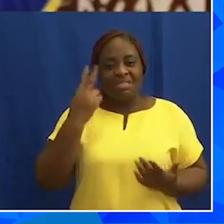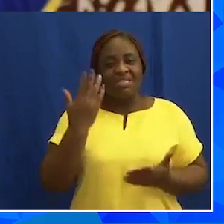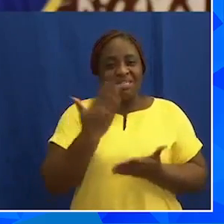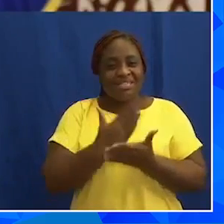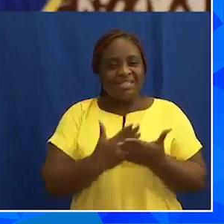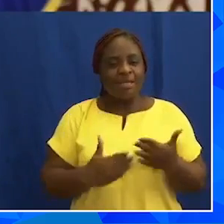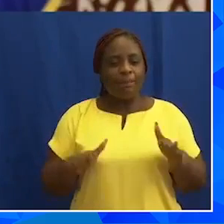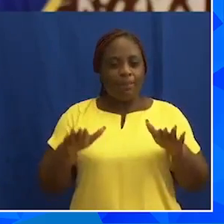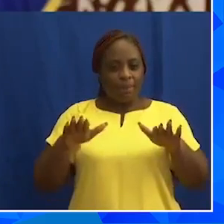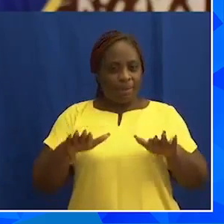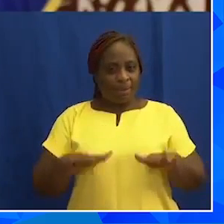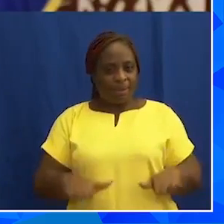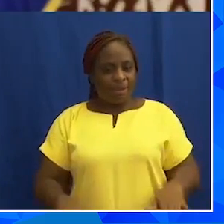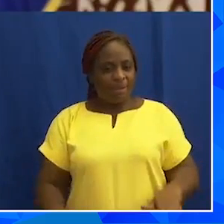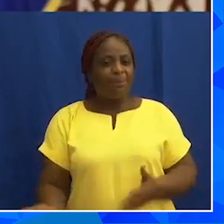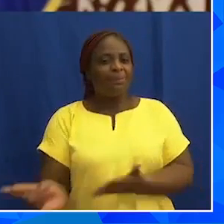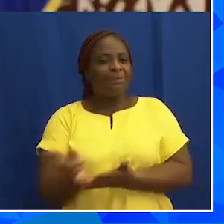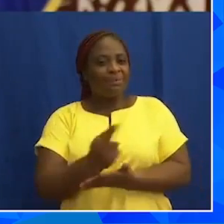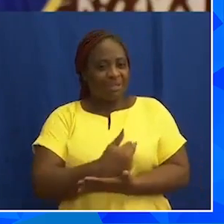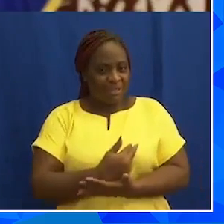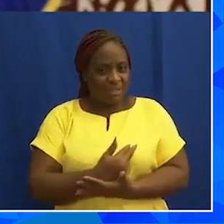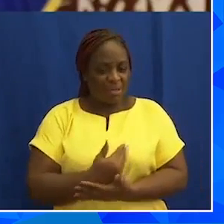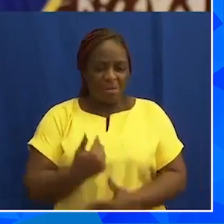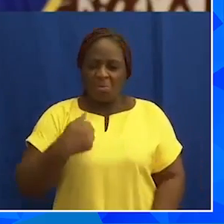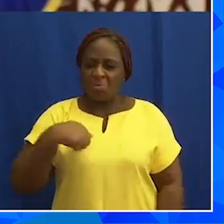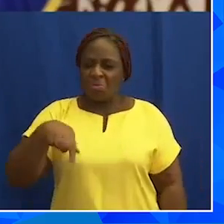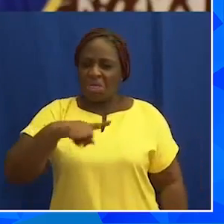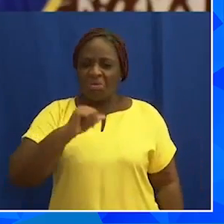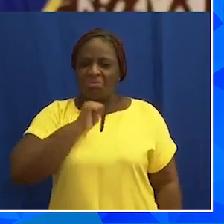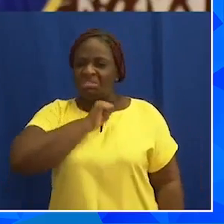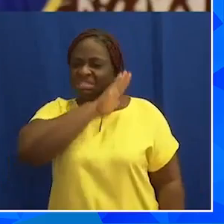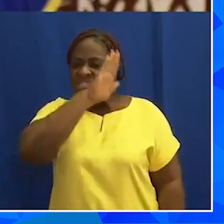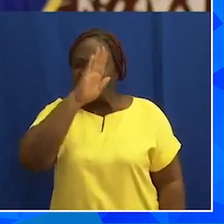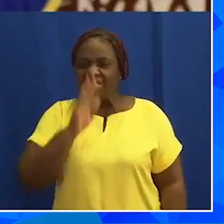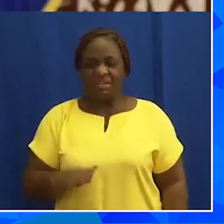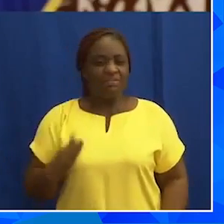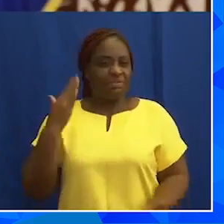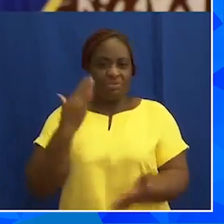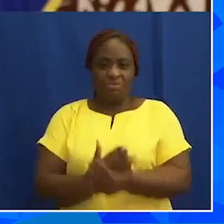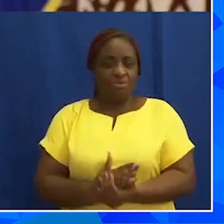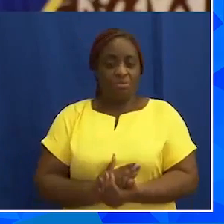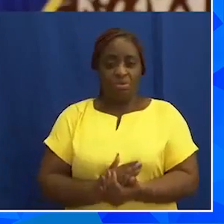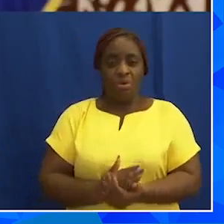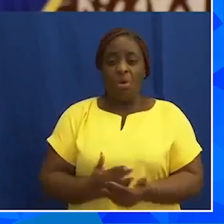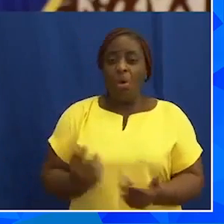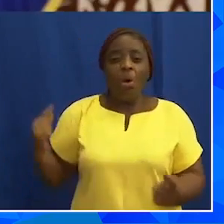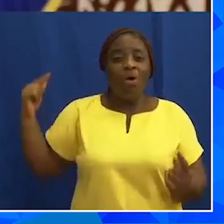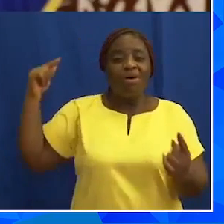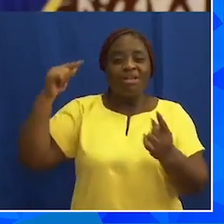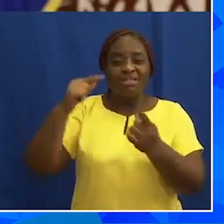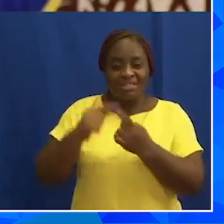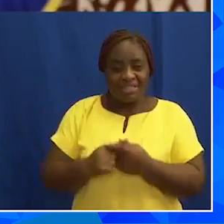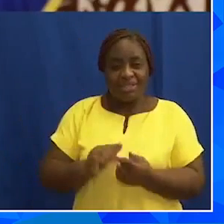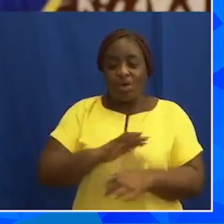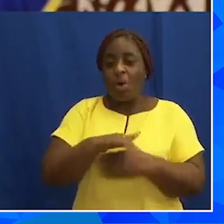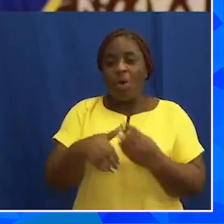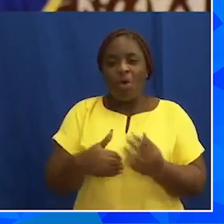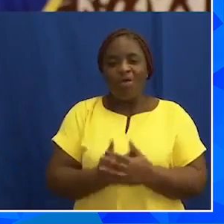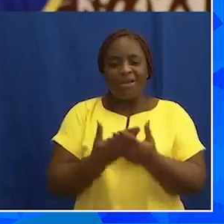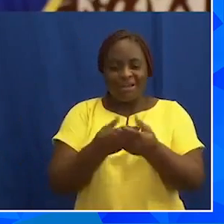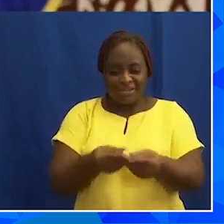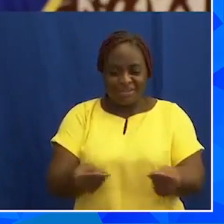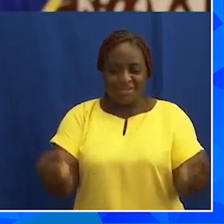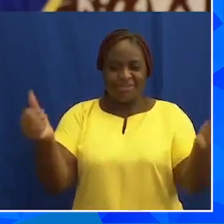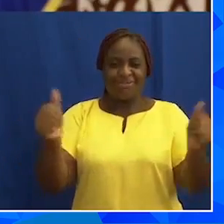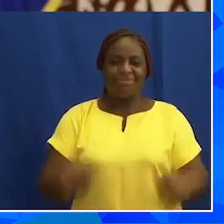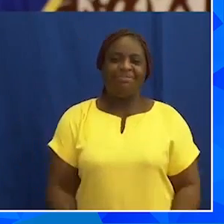returning. We will not relent until order is completely restored.